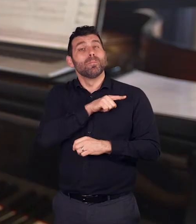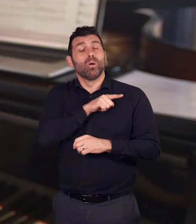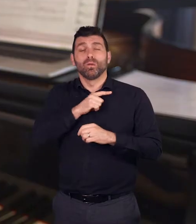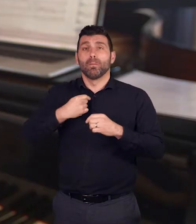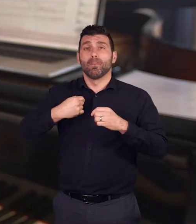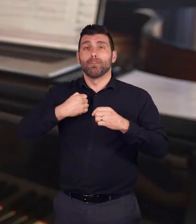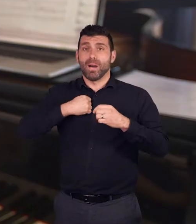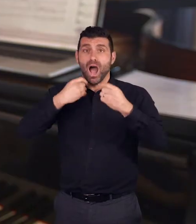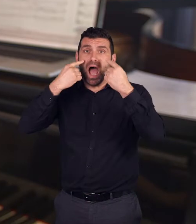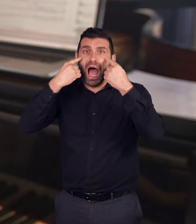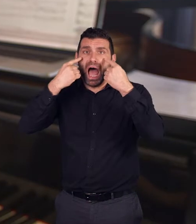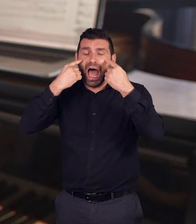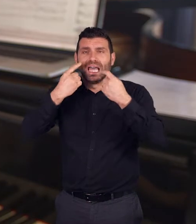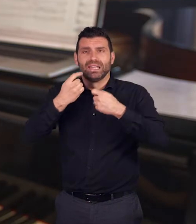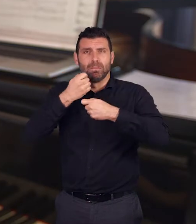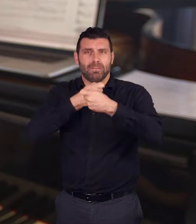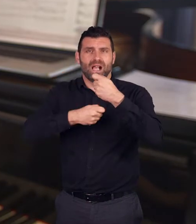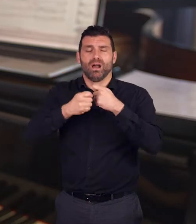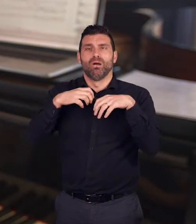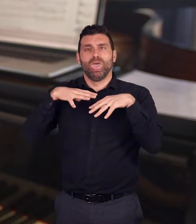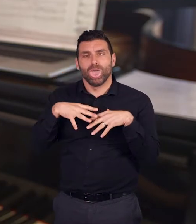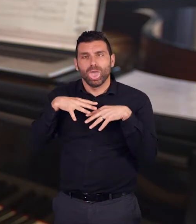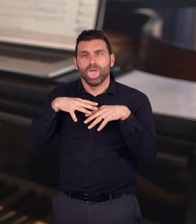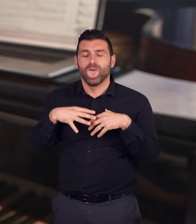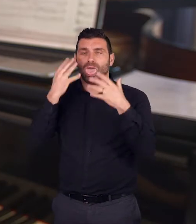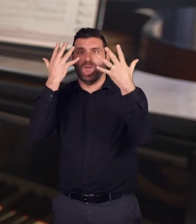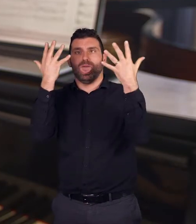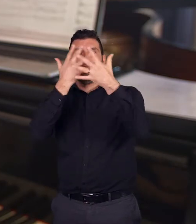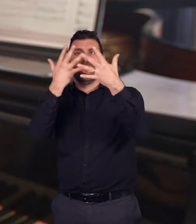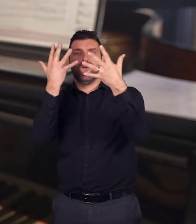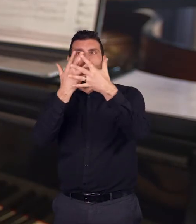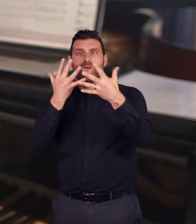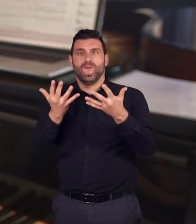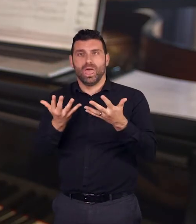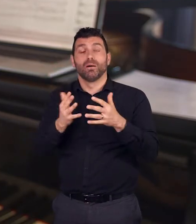and because my eyes are getting really tired